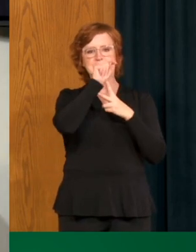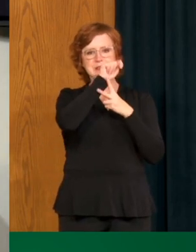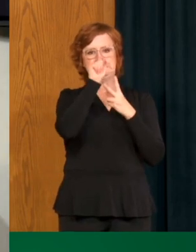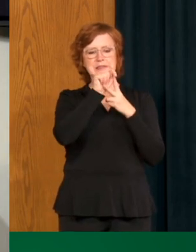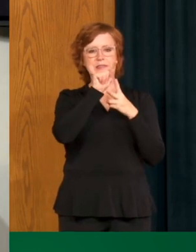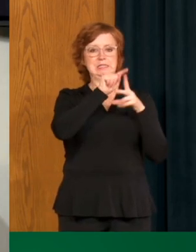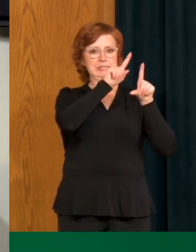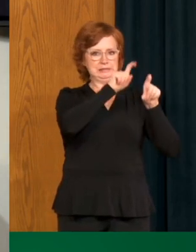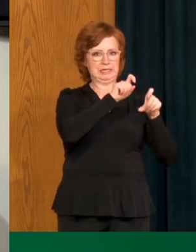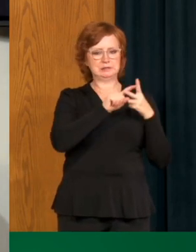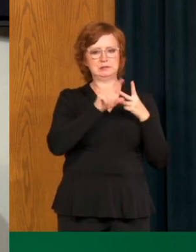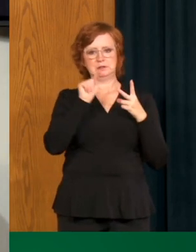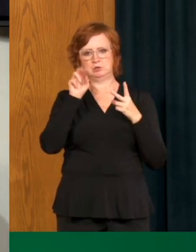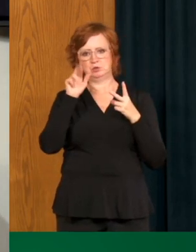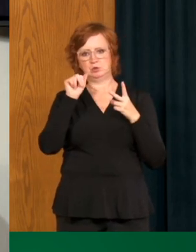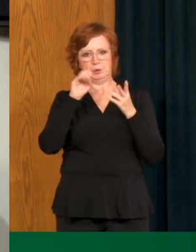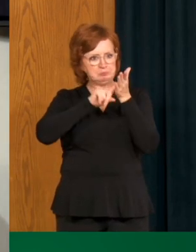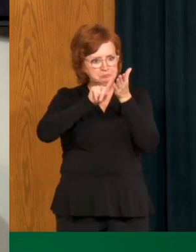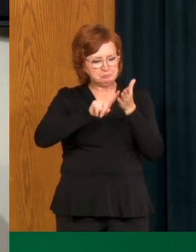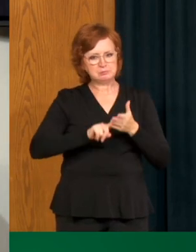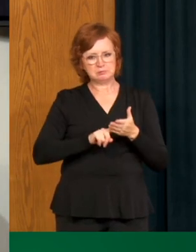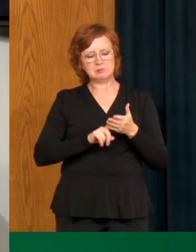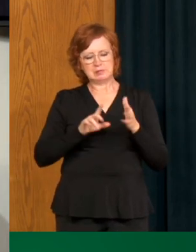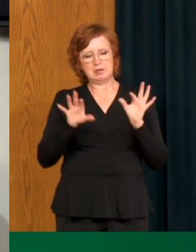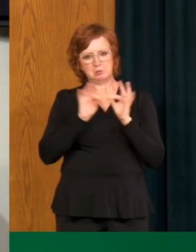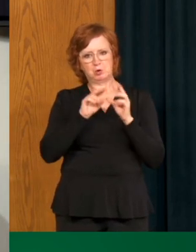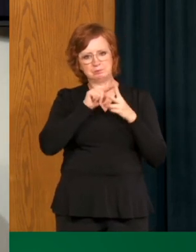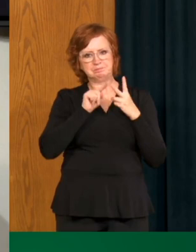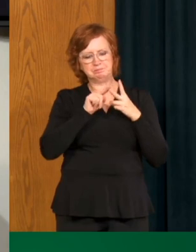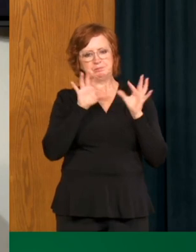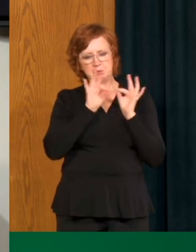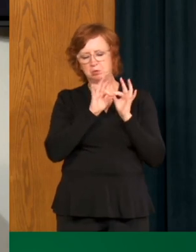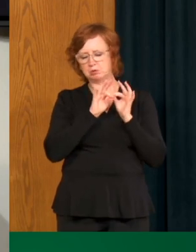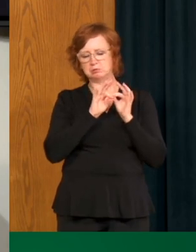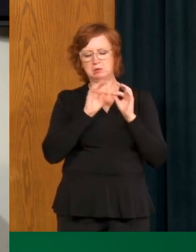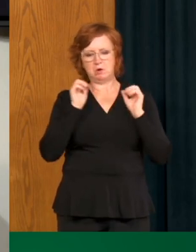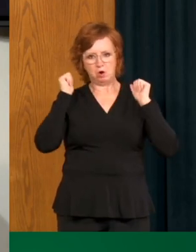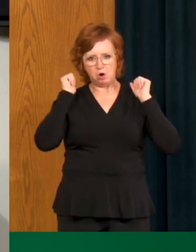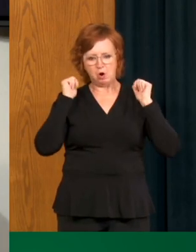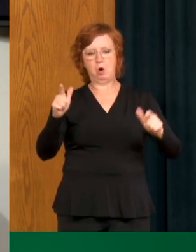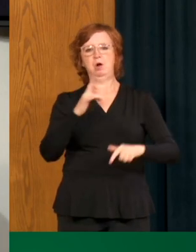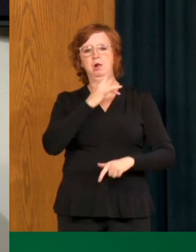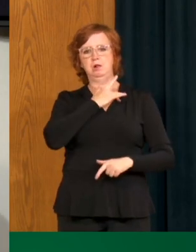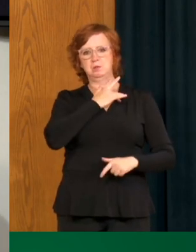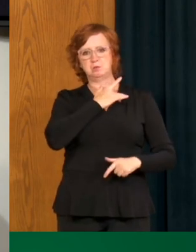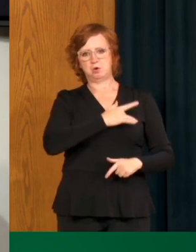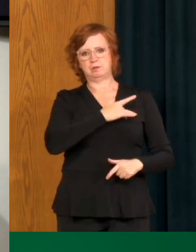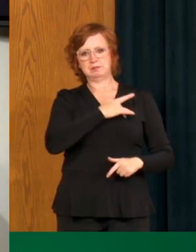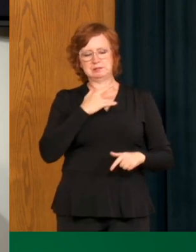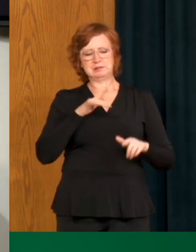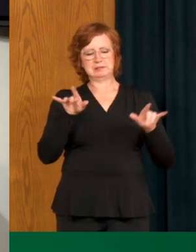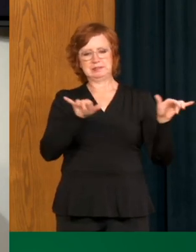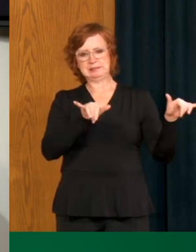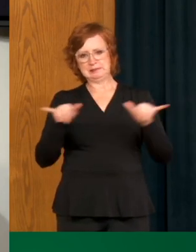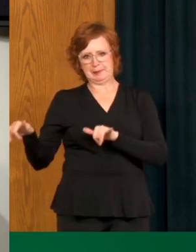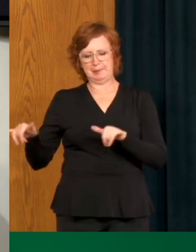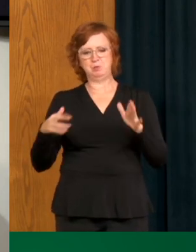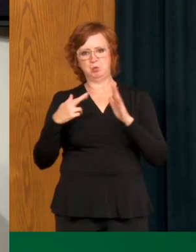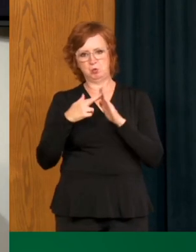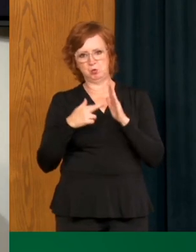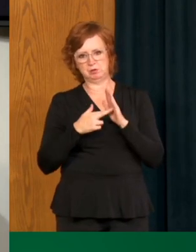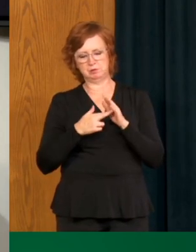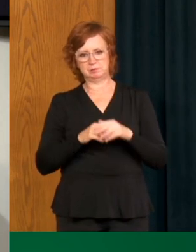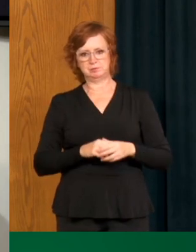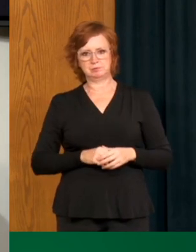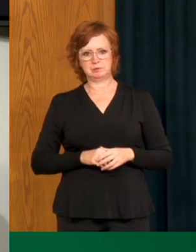the key to, uh, to dealing with this all through the province and it's no different, uh, dealing with that in, uh, in colonies or, or any other,